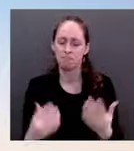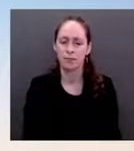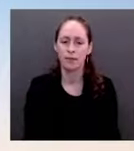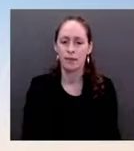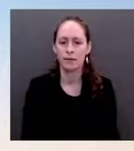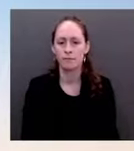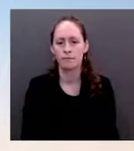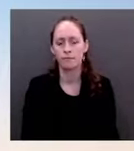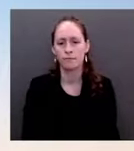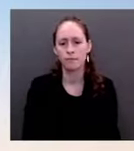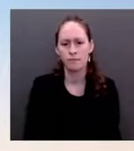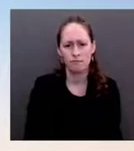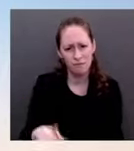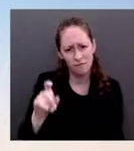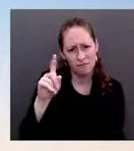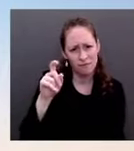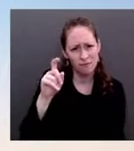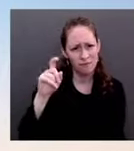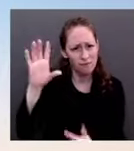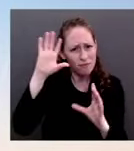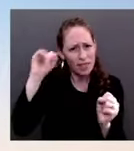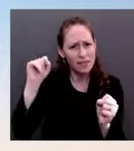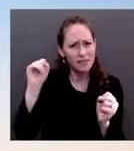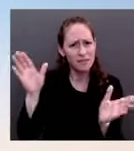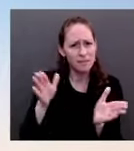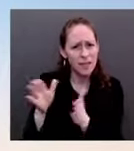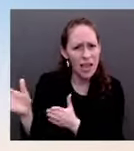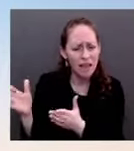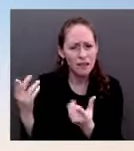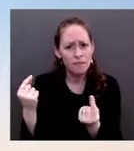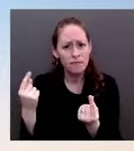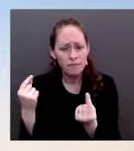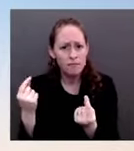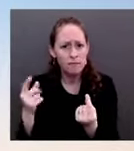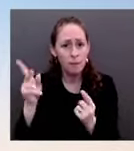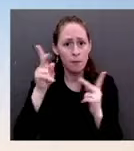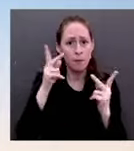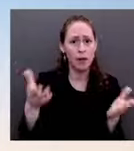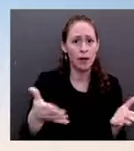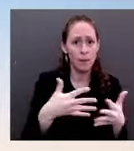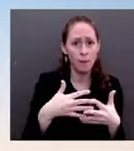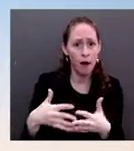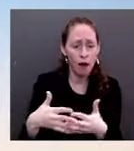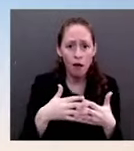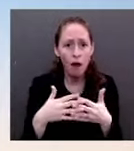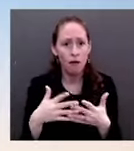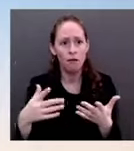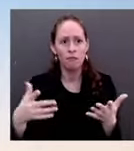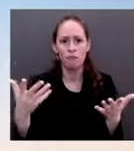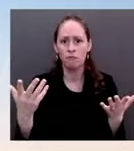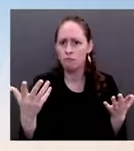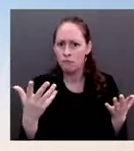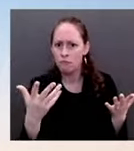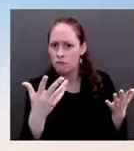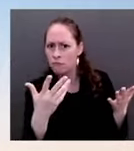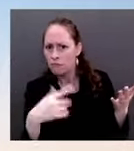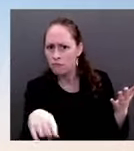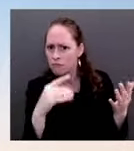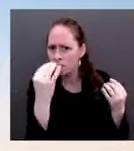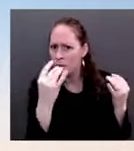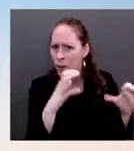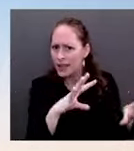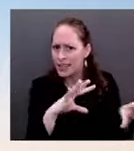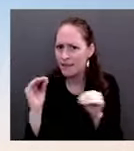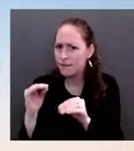have been a range of reports out this morning, which is probably why you're asking, Jackie. I will say that, one, we are already at